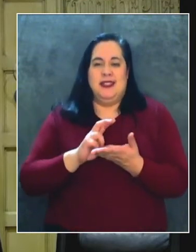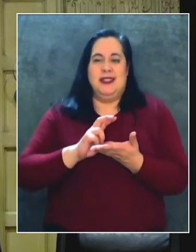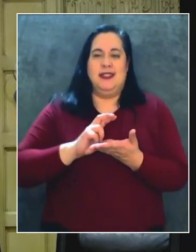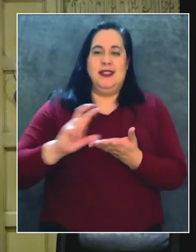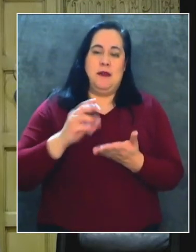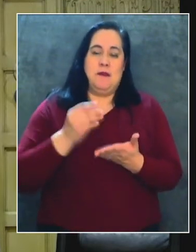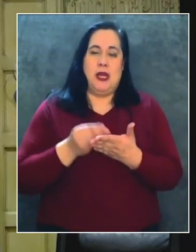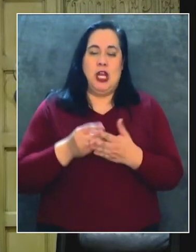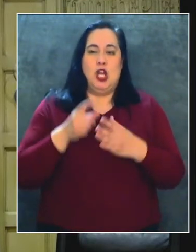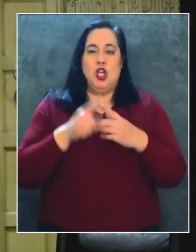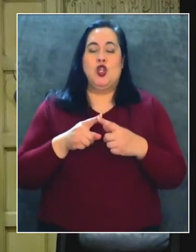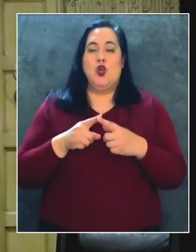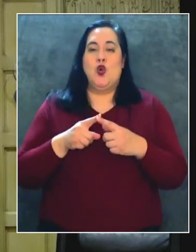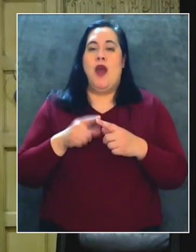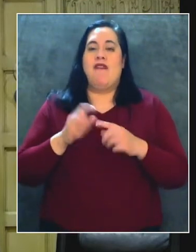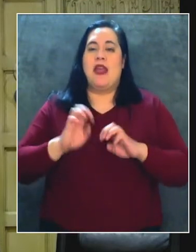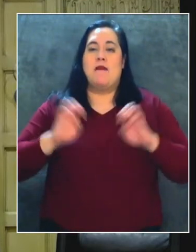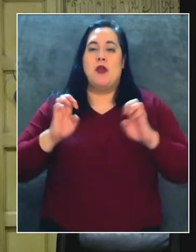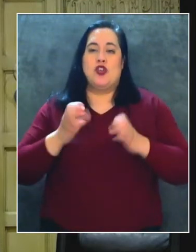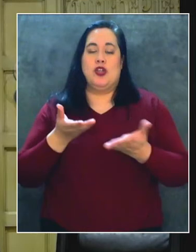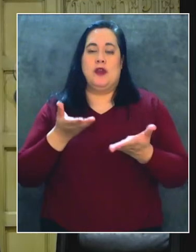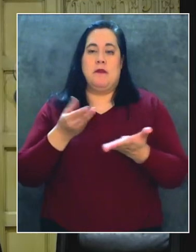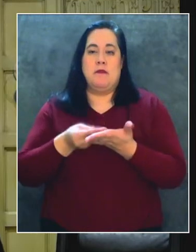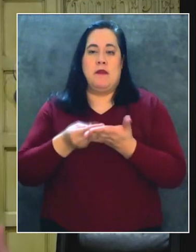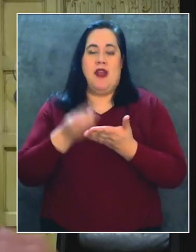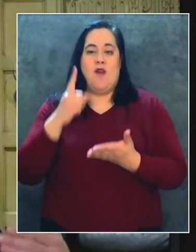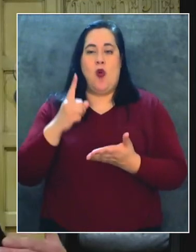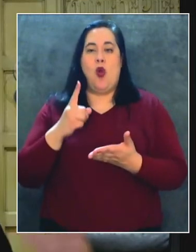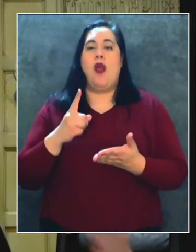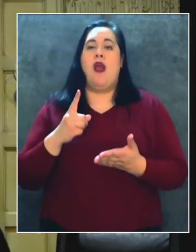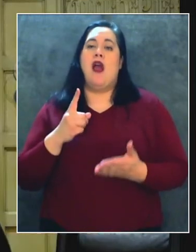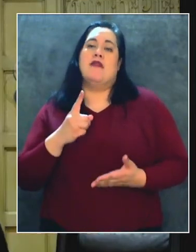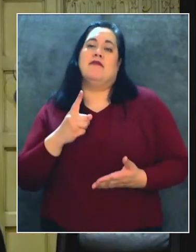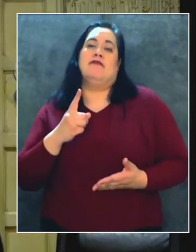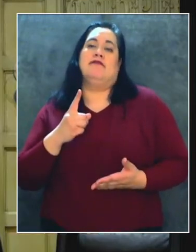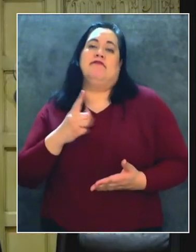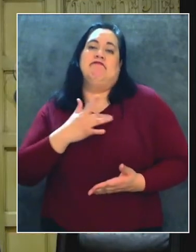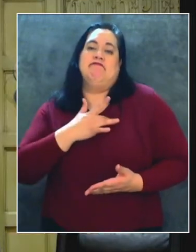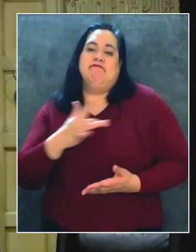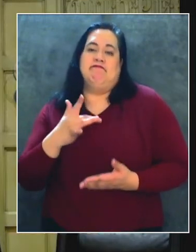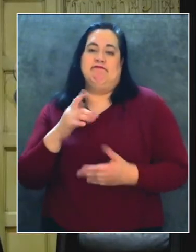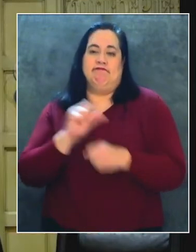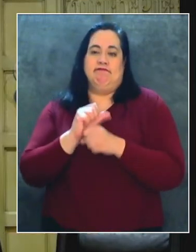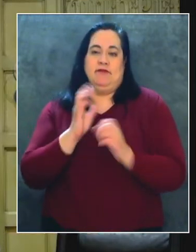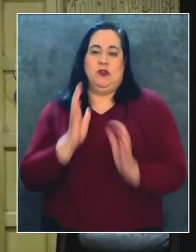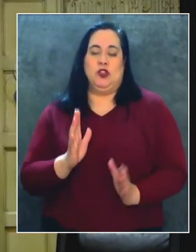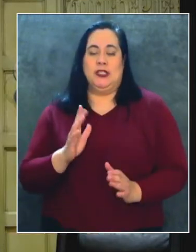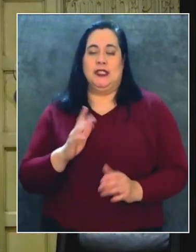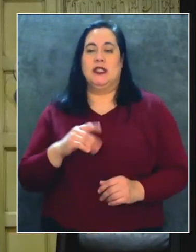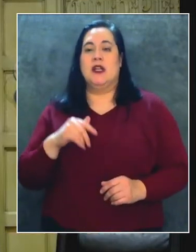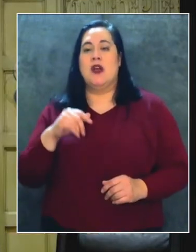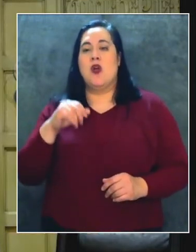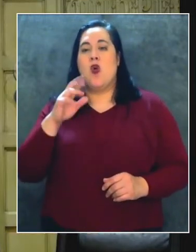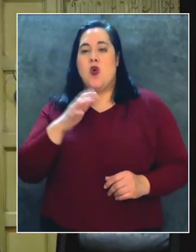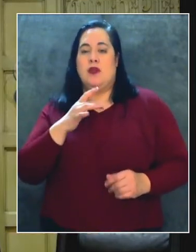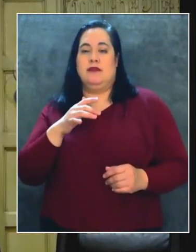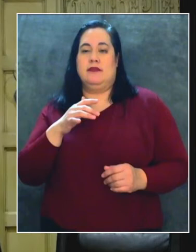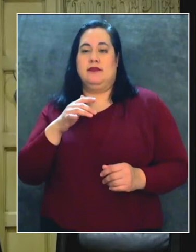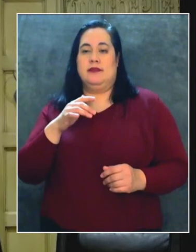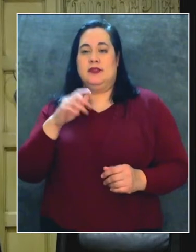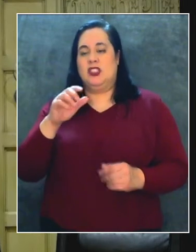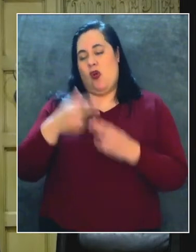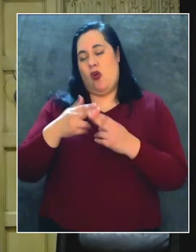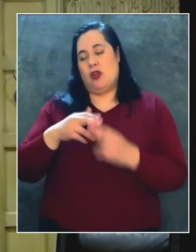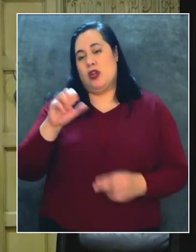de alivio seguro de emergencia para empleados vulnerables, o SURF, para apoyar a 4,000